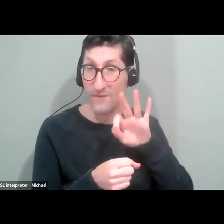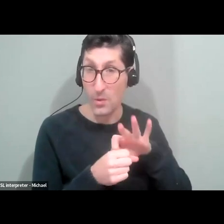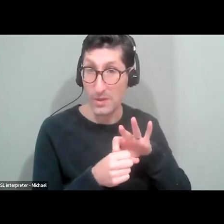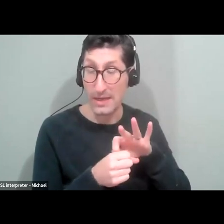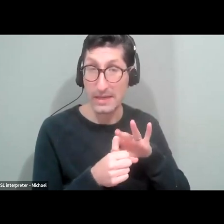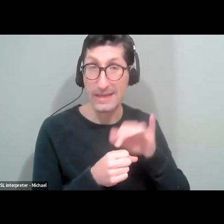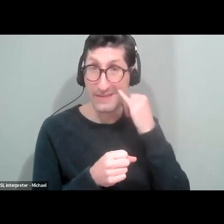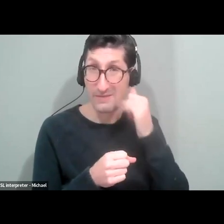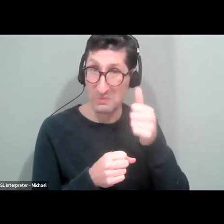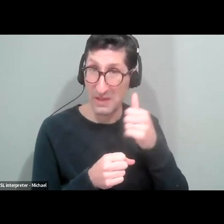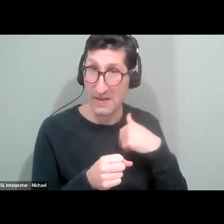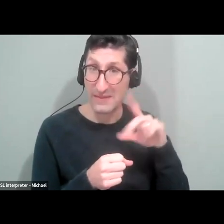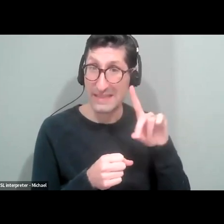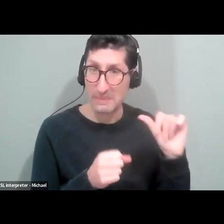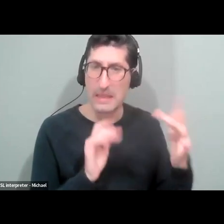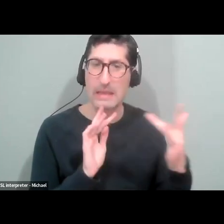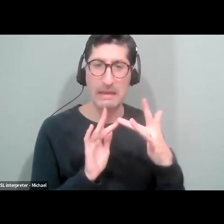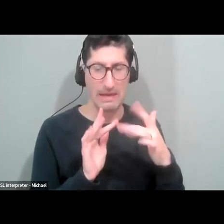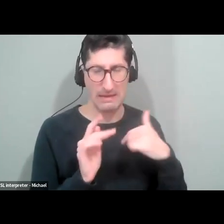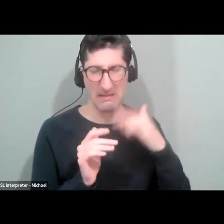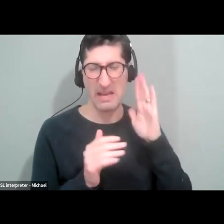us. Contact me and I'll do my best to assist you.